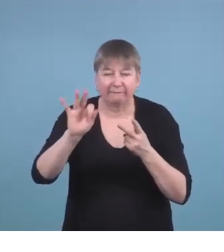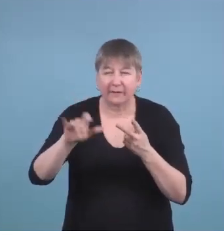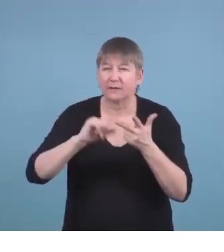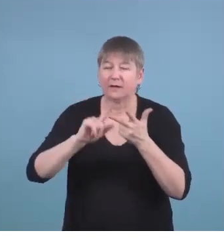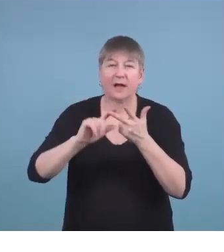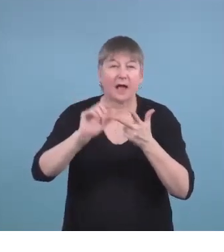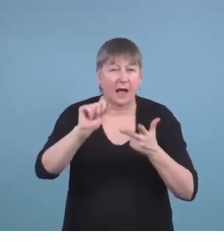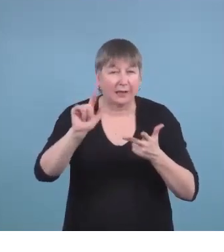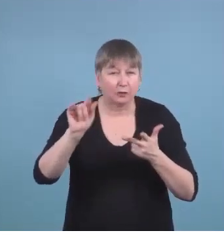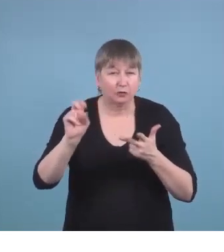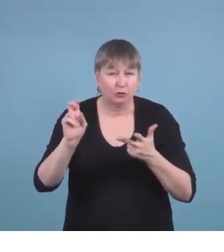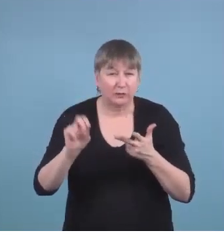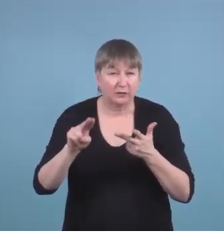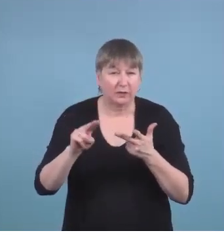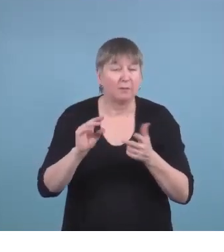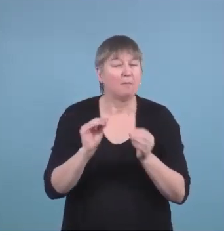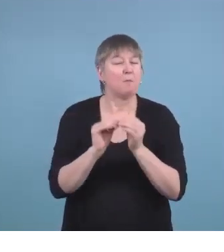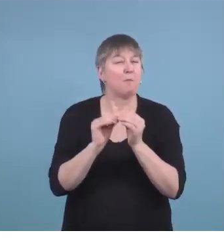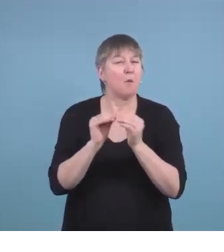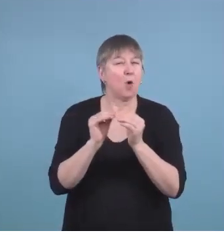in was movies.